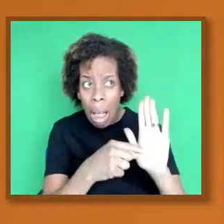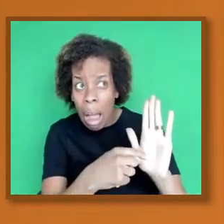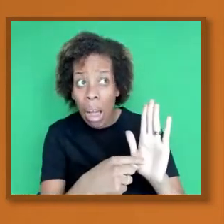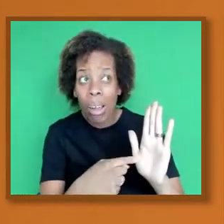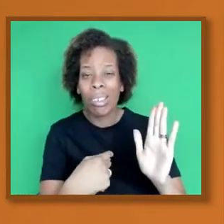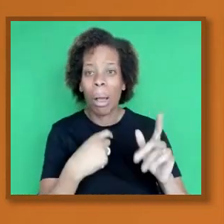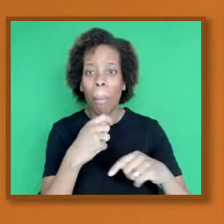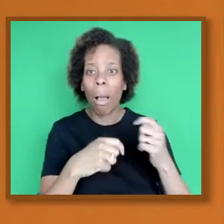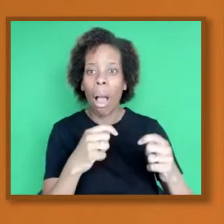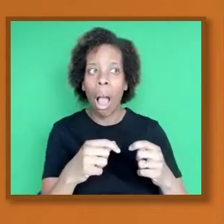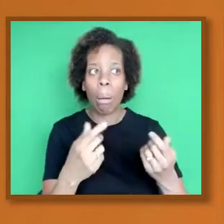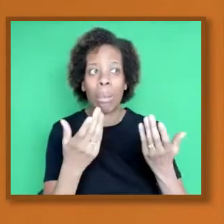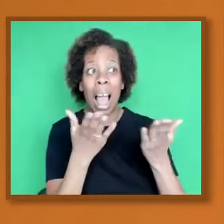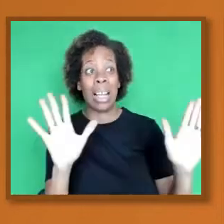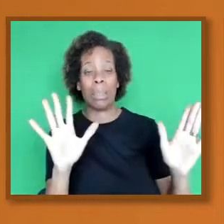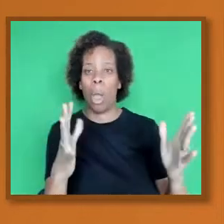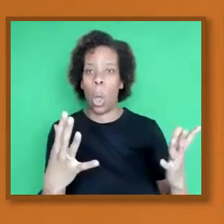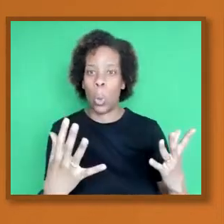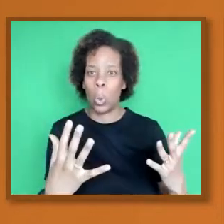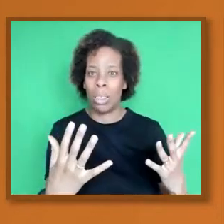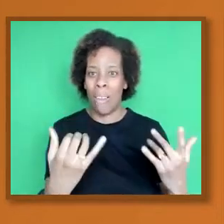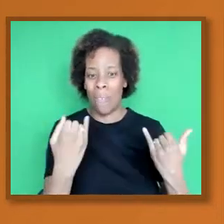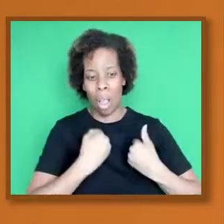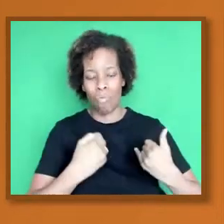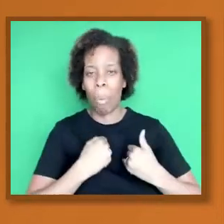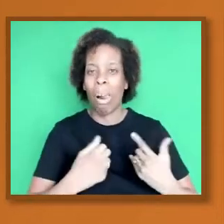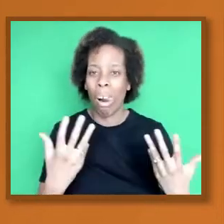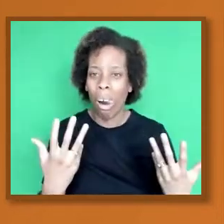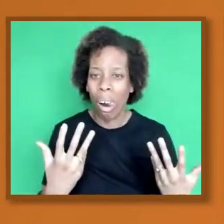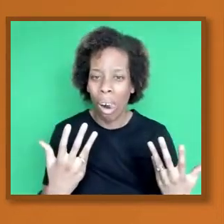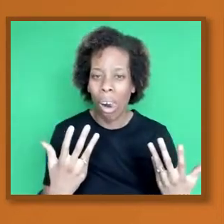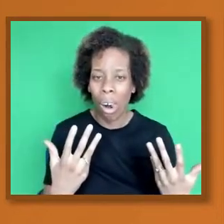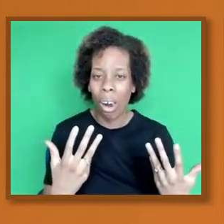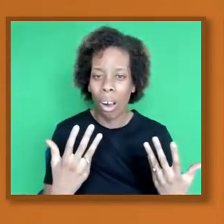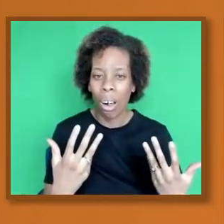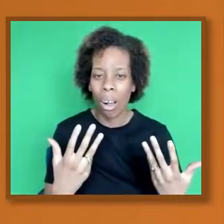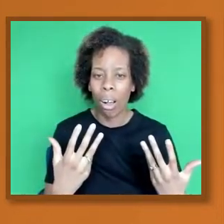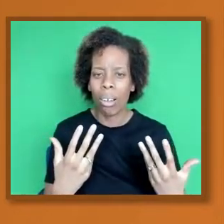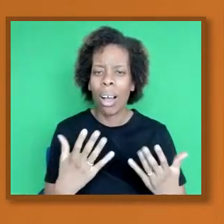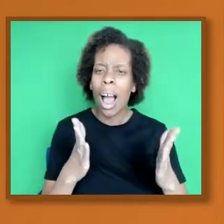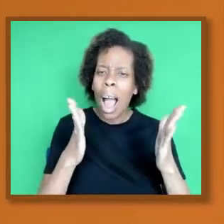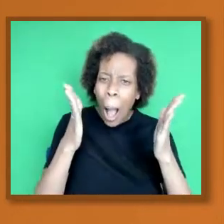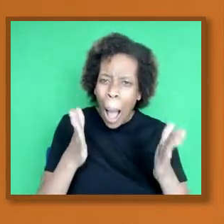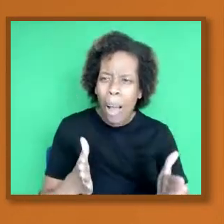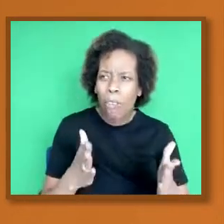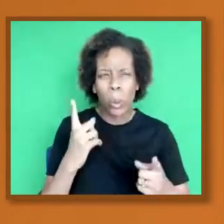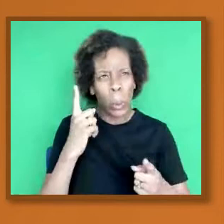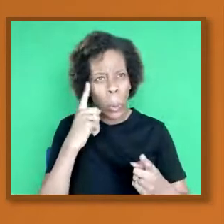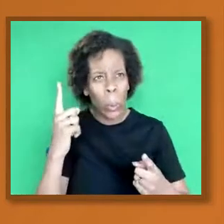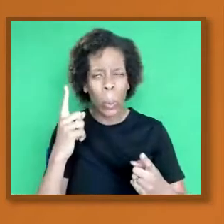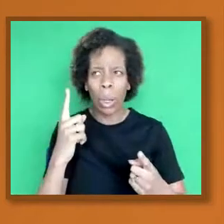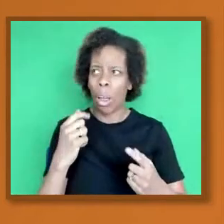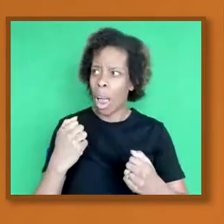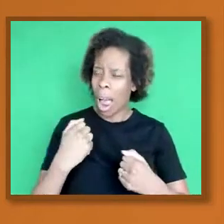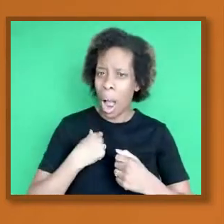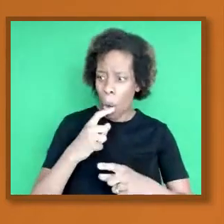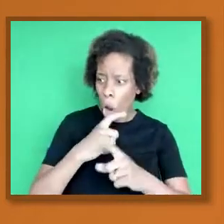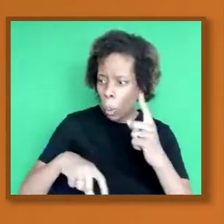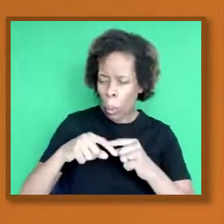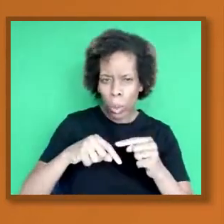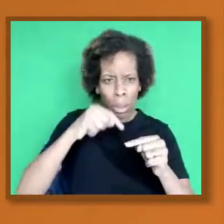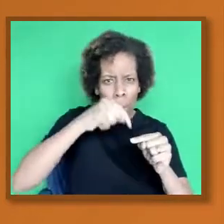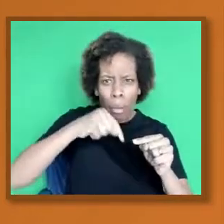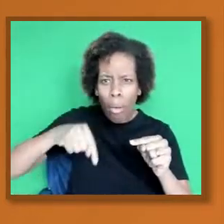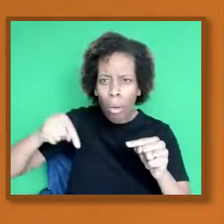communities and we don't examine all the voices that we need to hear to make informed